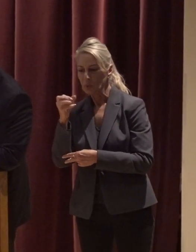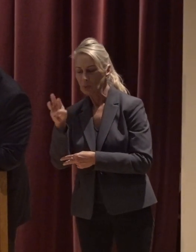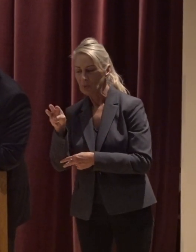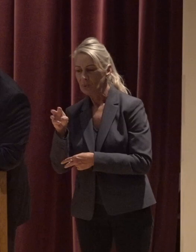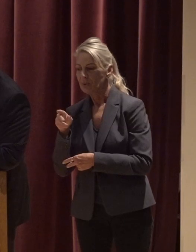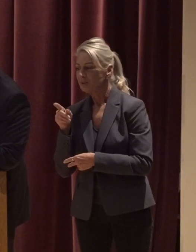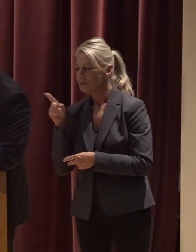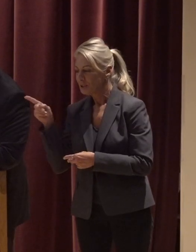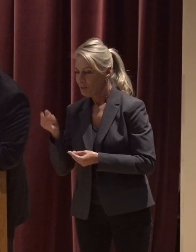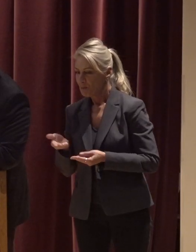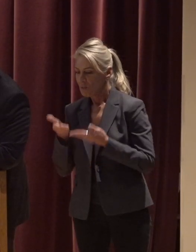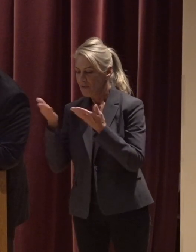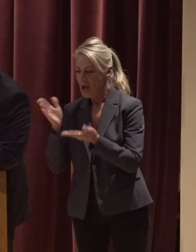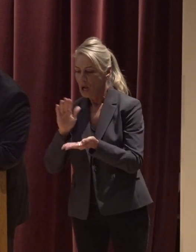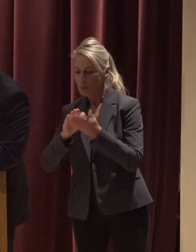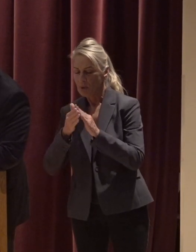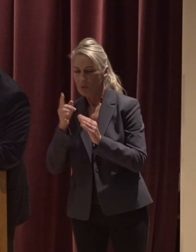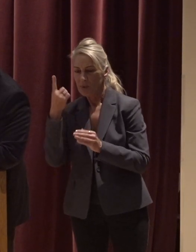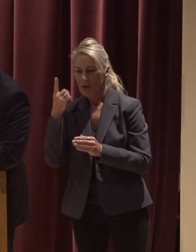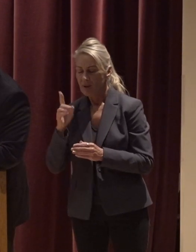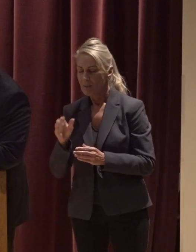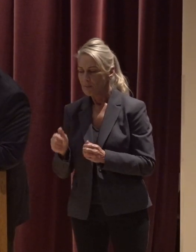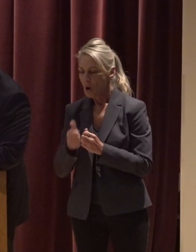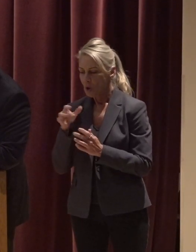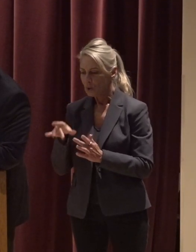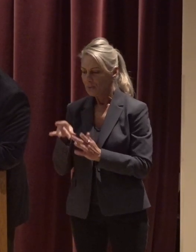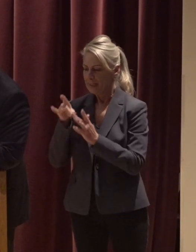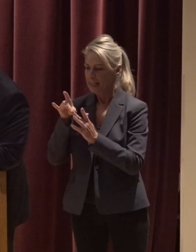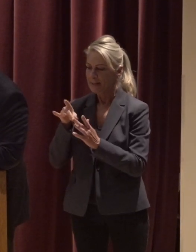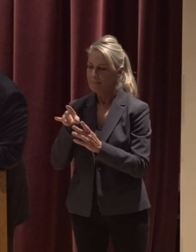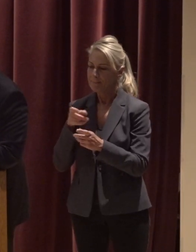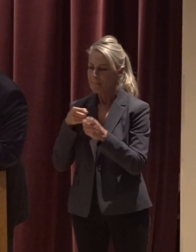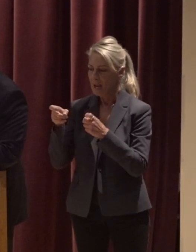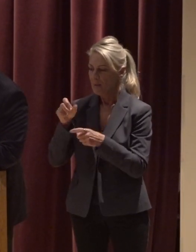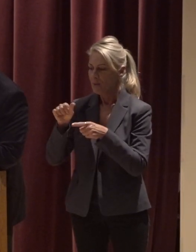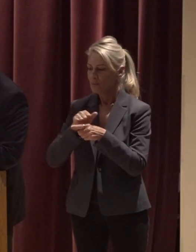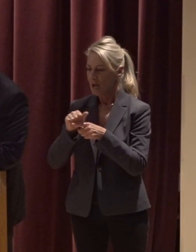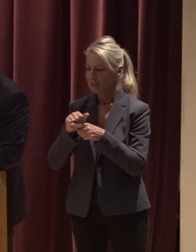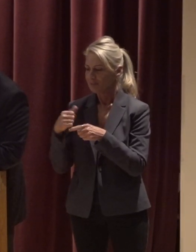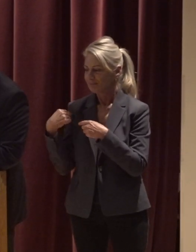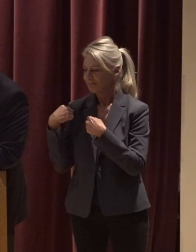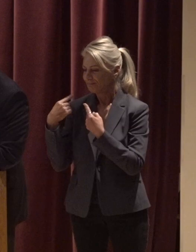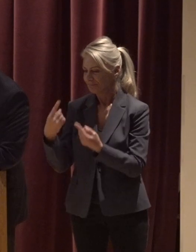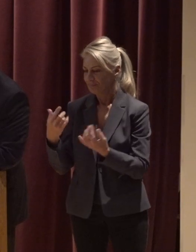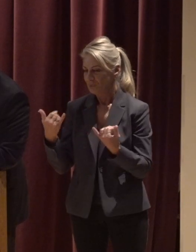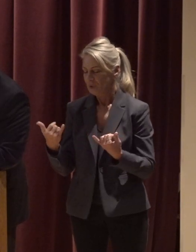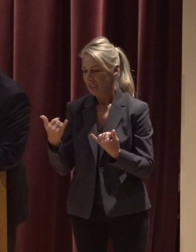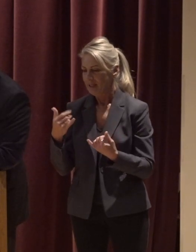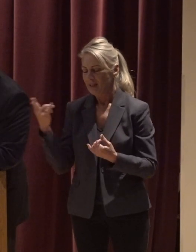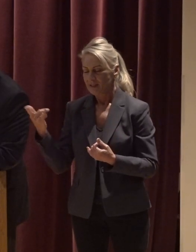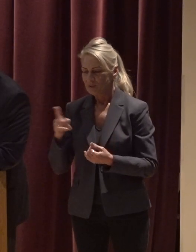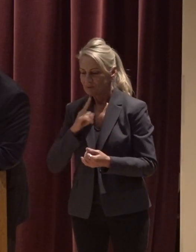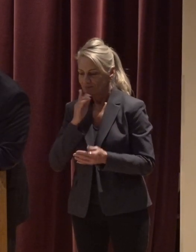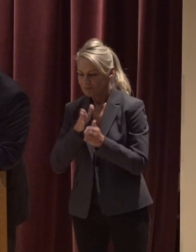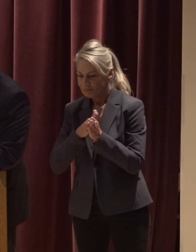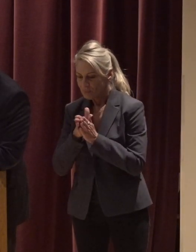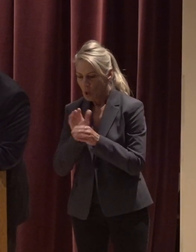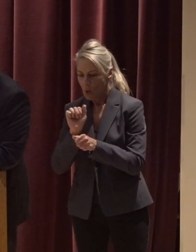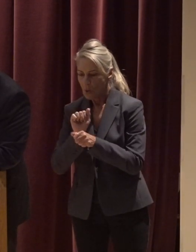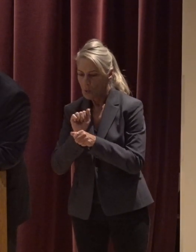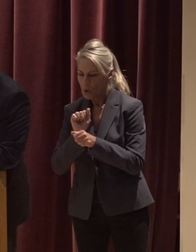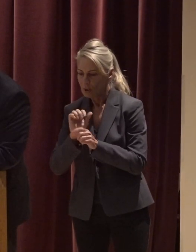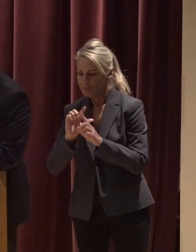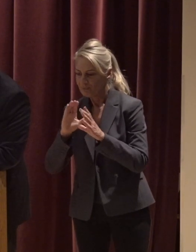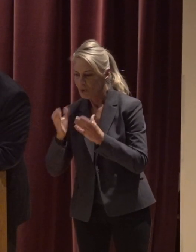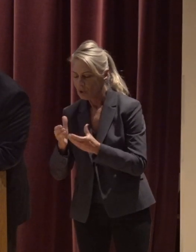provided our community with one of the most unique management practices in the stormwater industry today A highly motivated workforce with